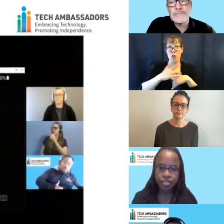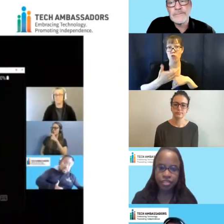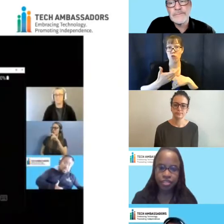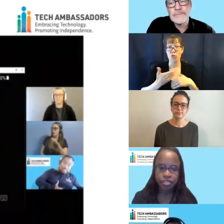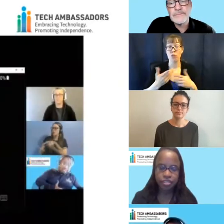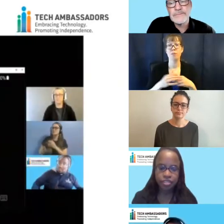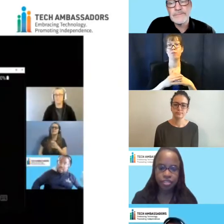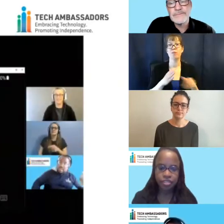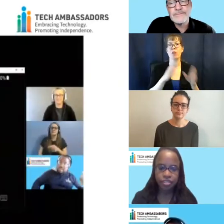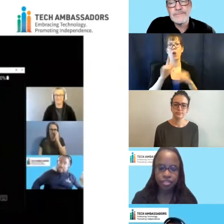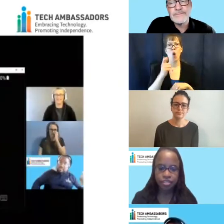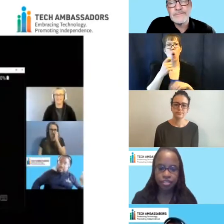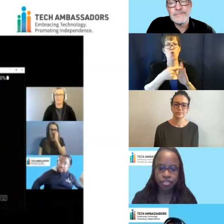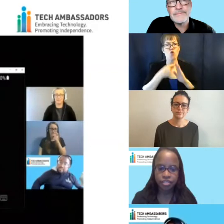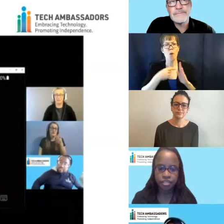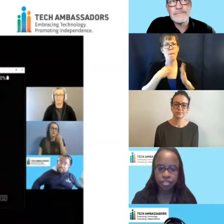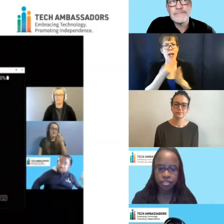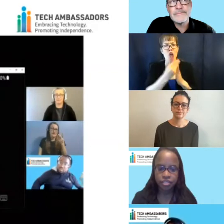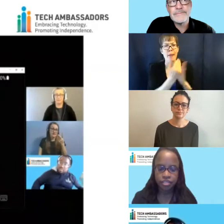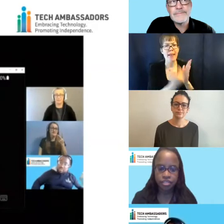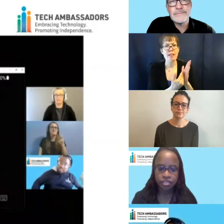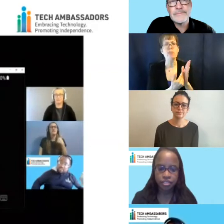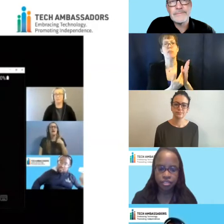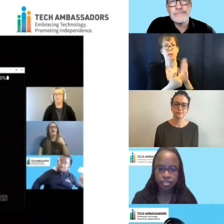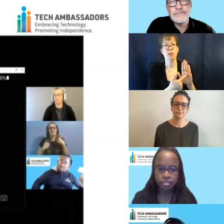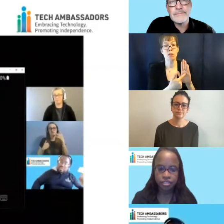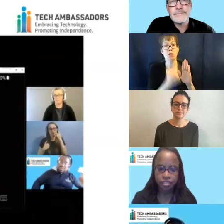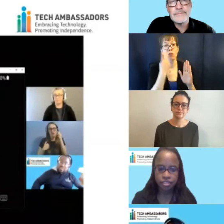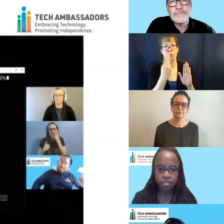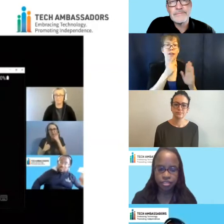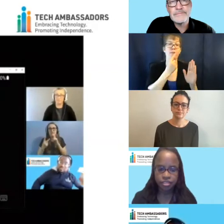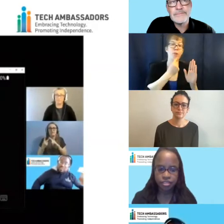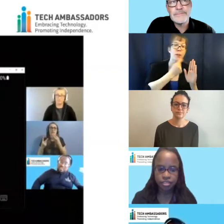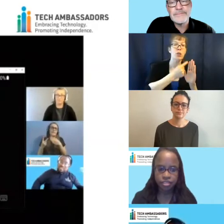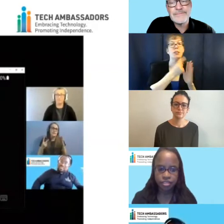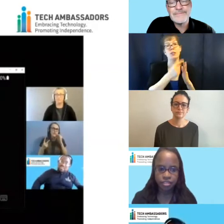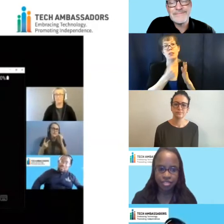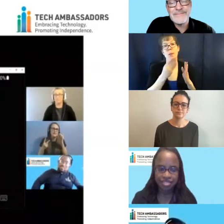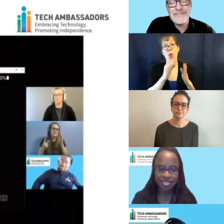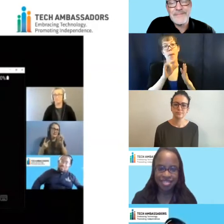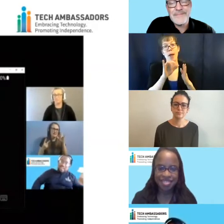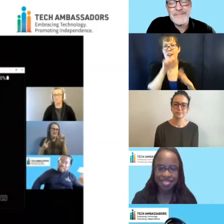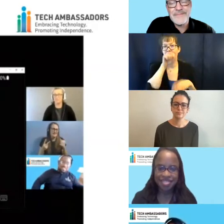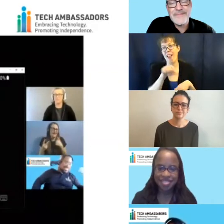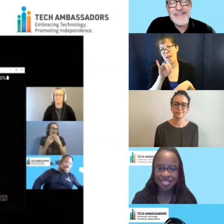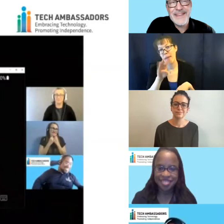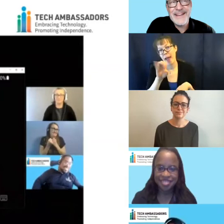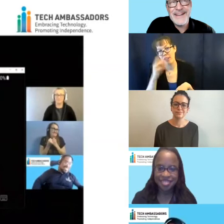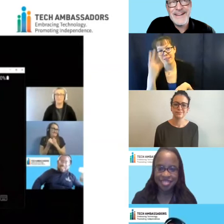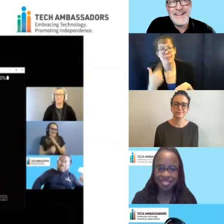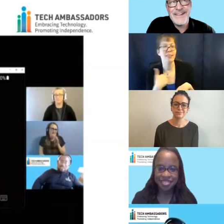me my shopping list. And as you can see, strawberries, blueberries. I love berries. Kleenex.